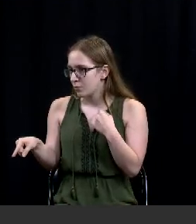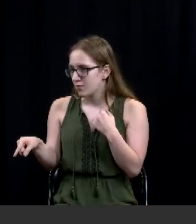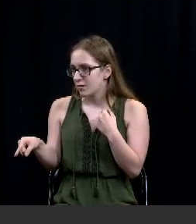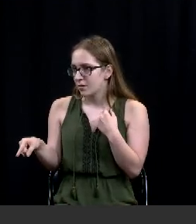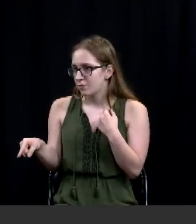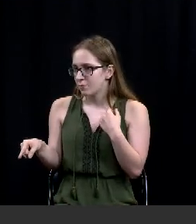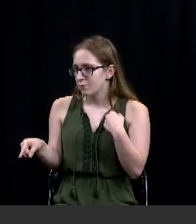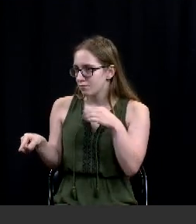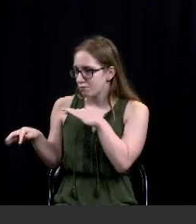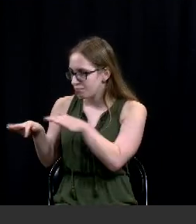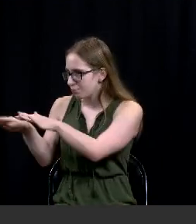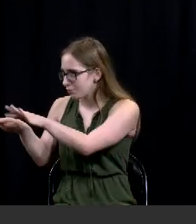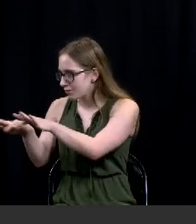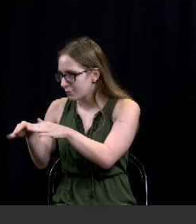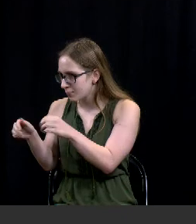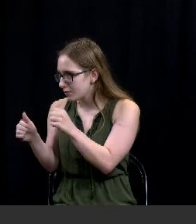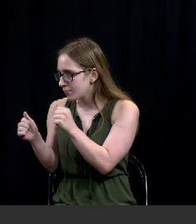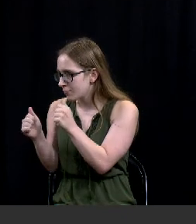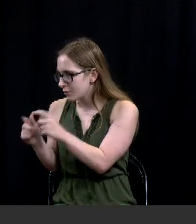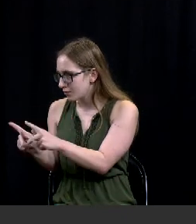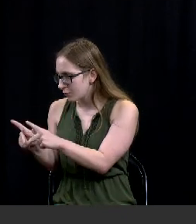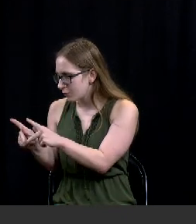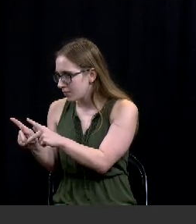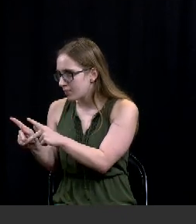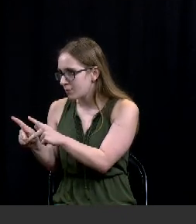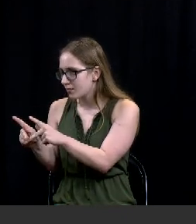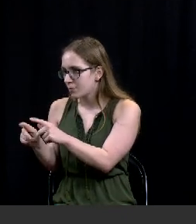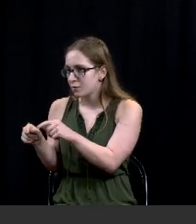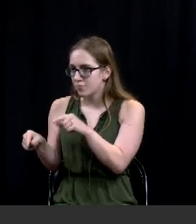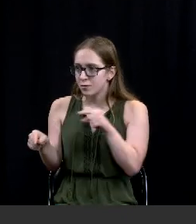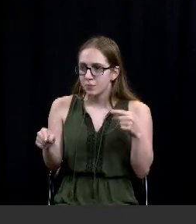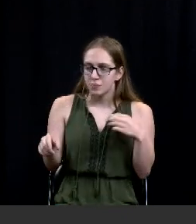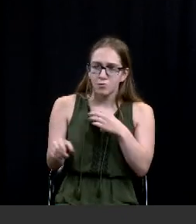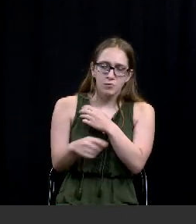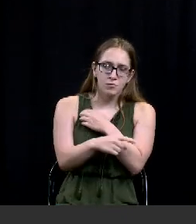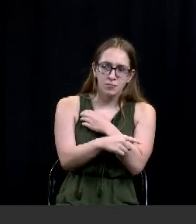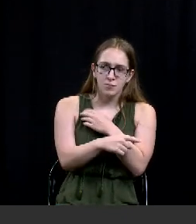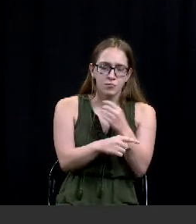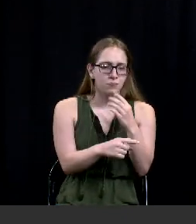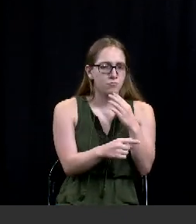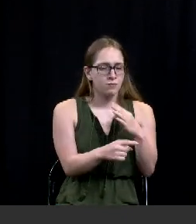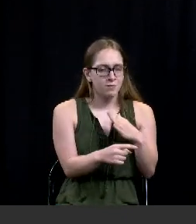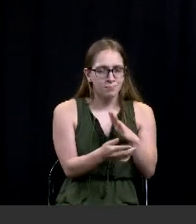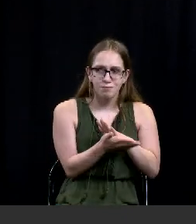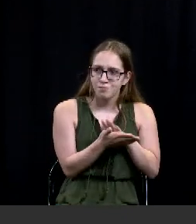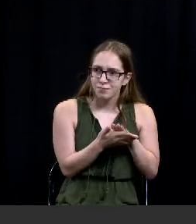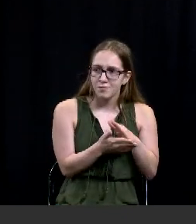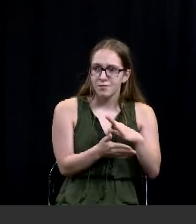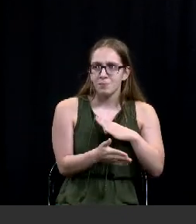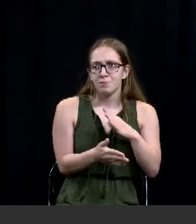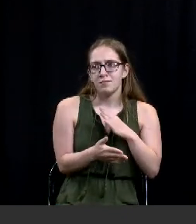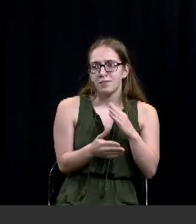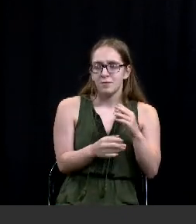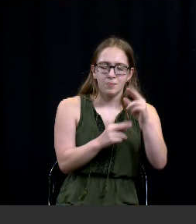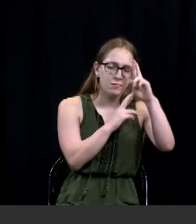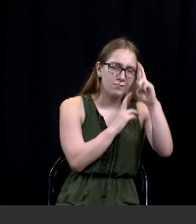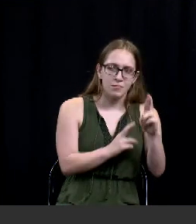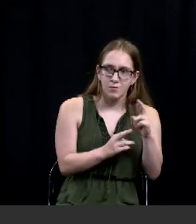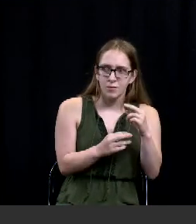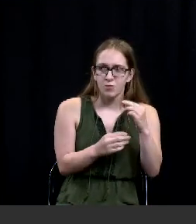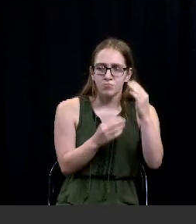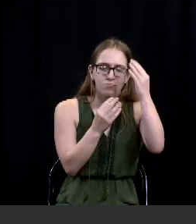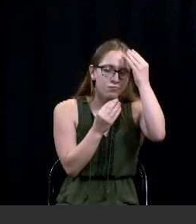through with me make sure everything was okay and these officers were some of the most courteous most respectful most thoughtful